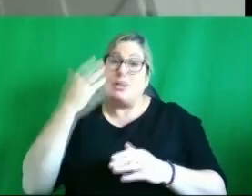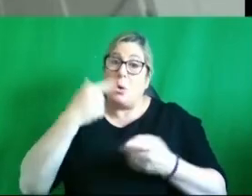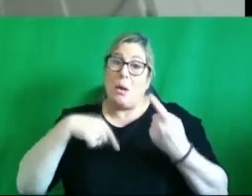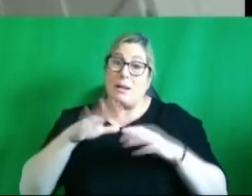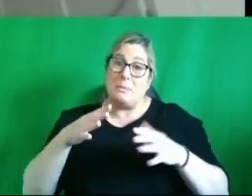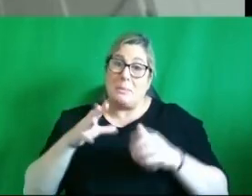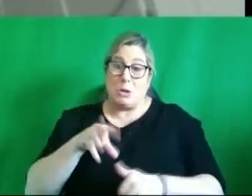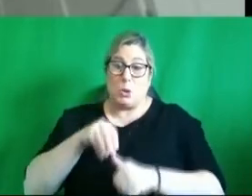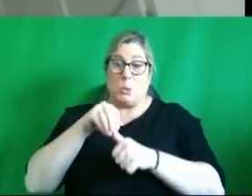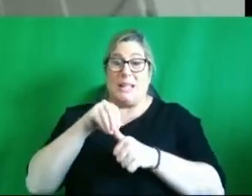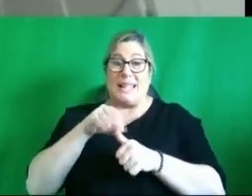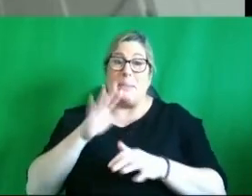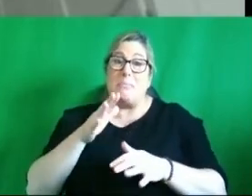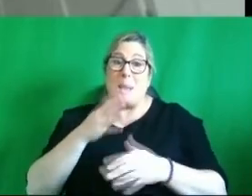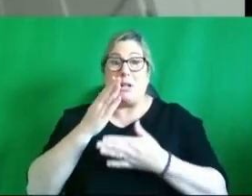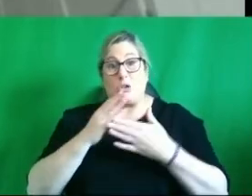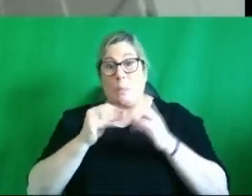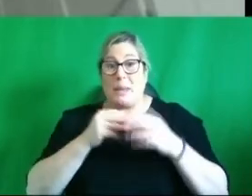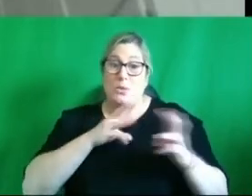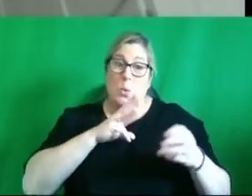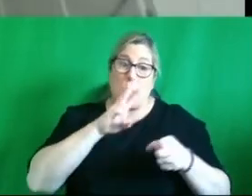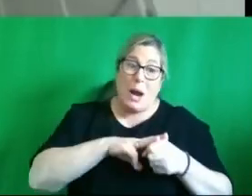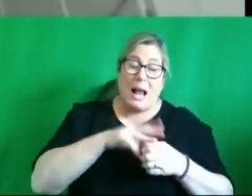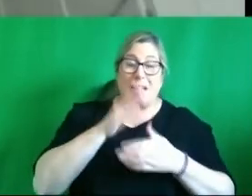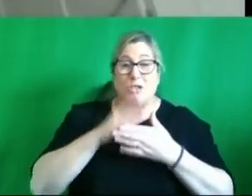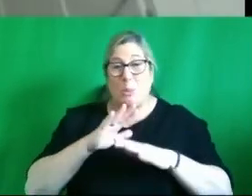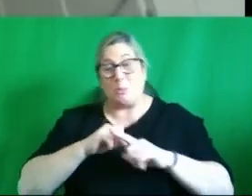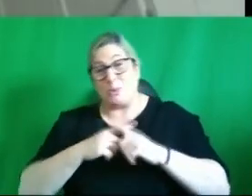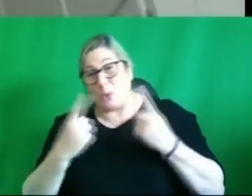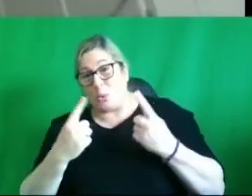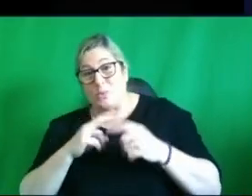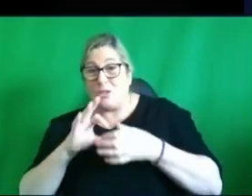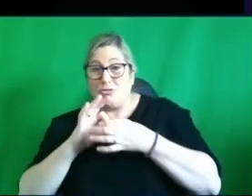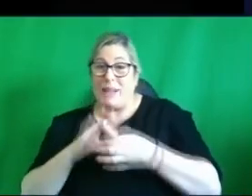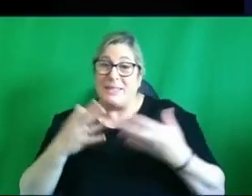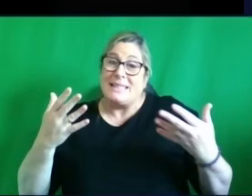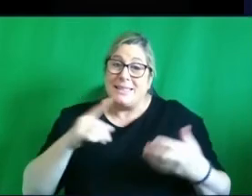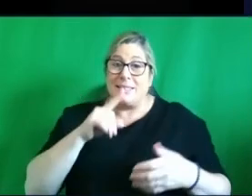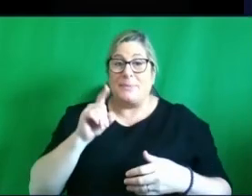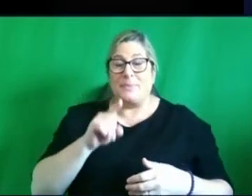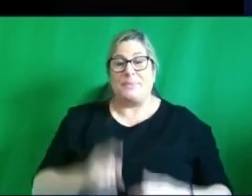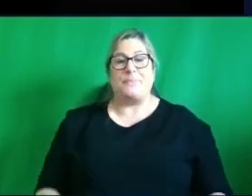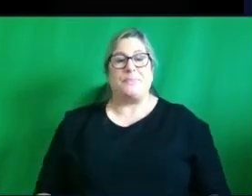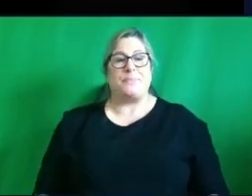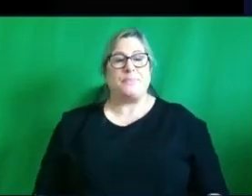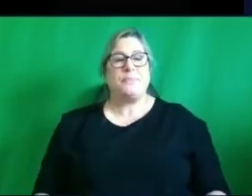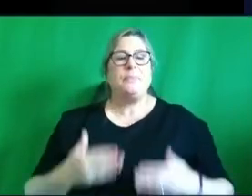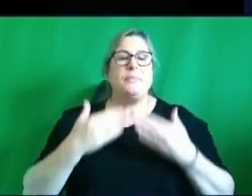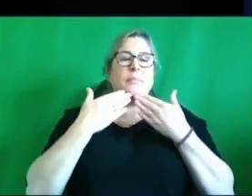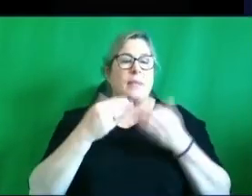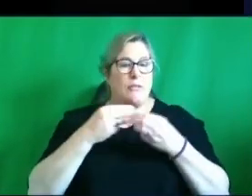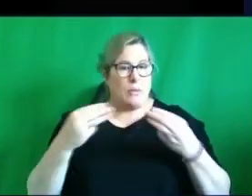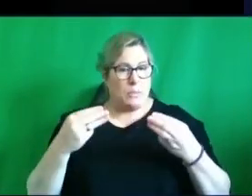elements that do work and there might be elements that that aren't relevant thanks very much then for that